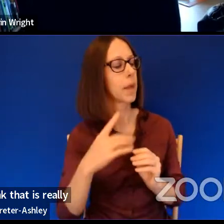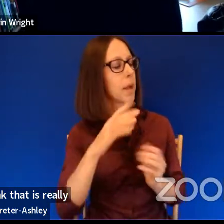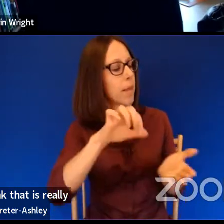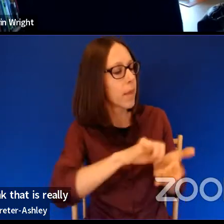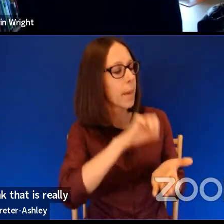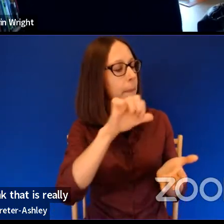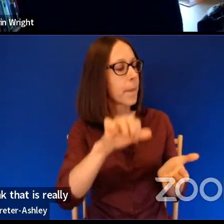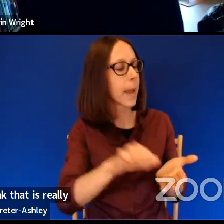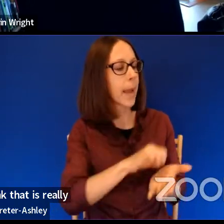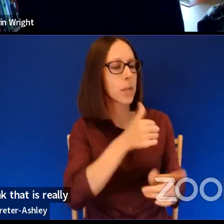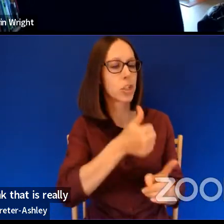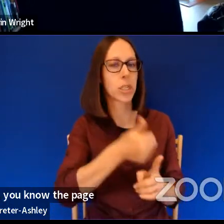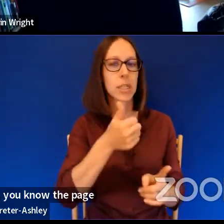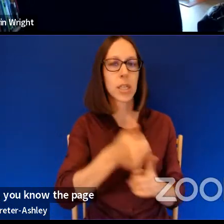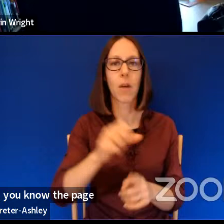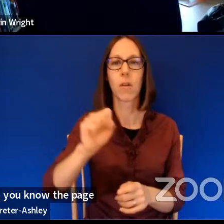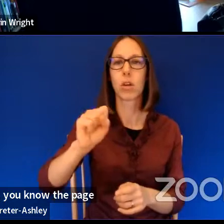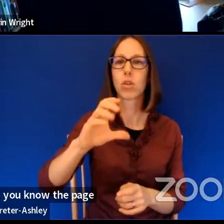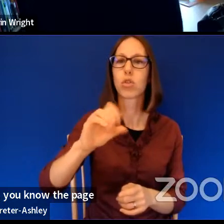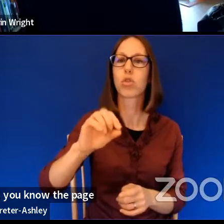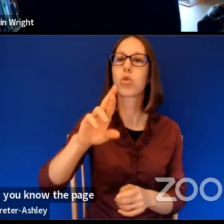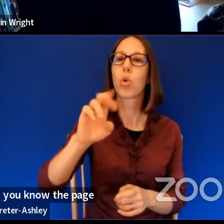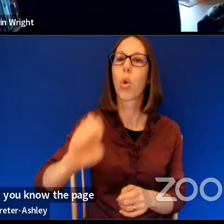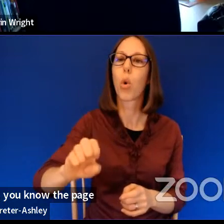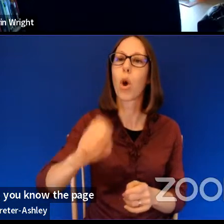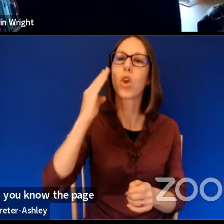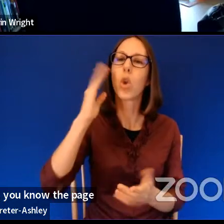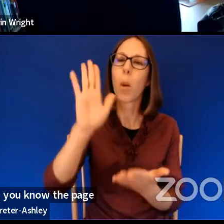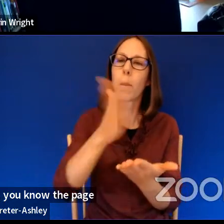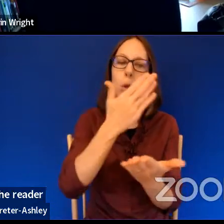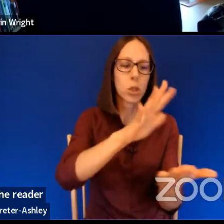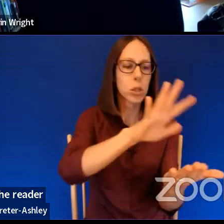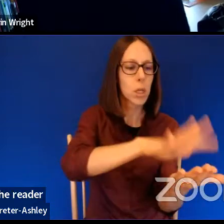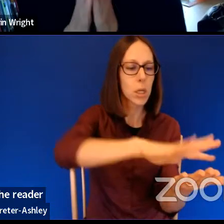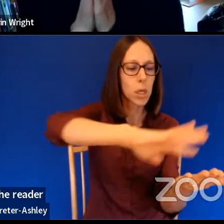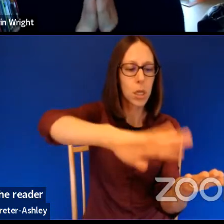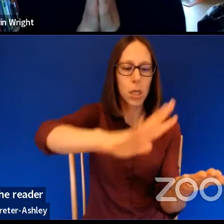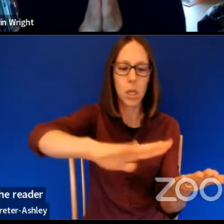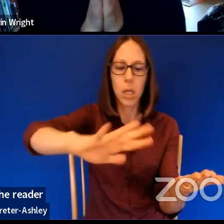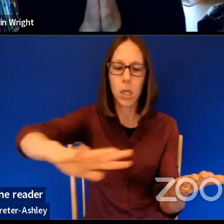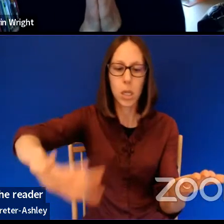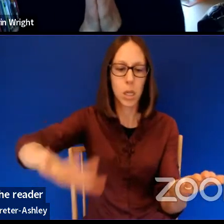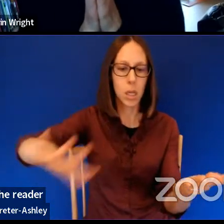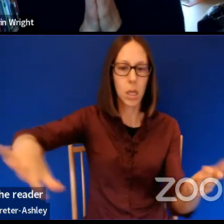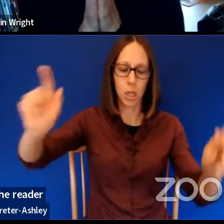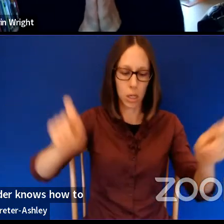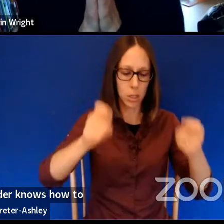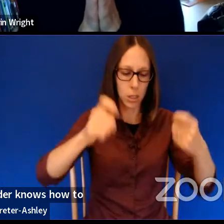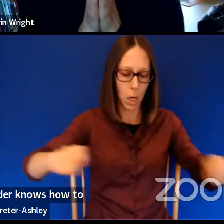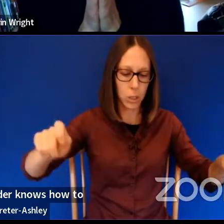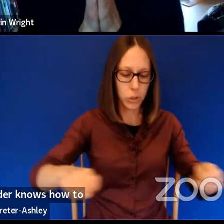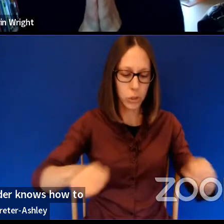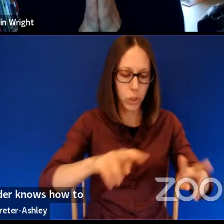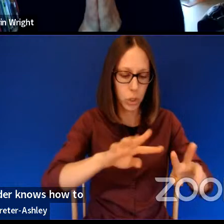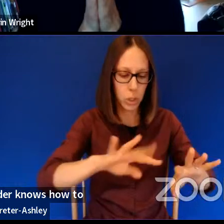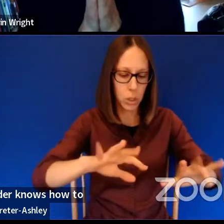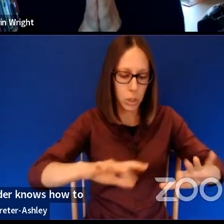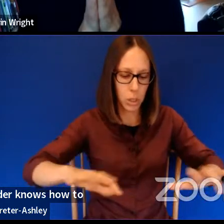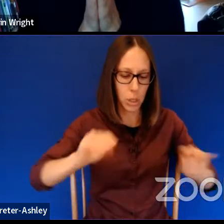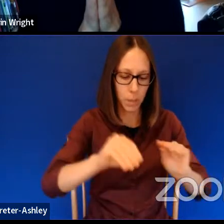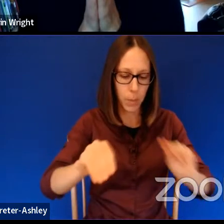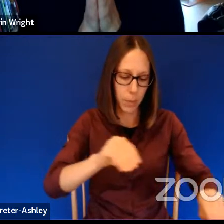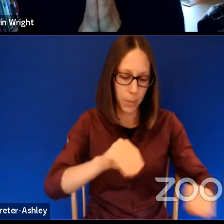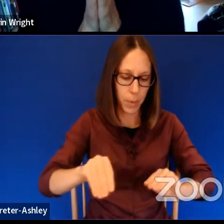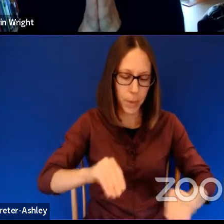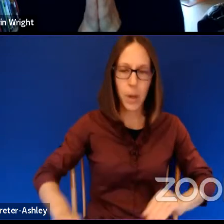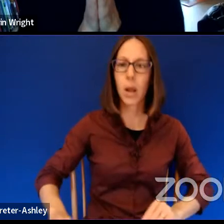is a score and that's how the reader knows how to conduct the poem. The reader was a conductor in her formulation. And